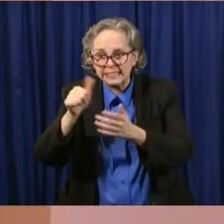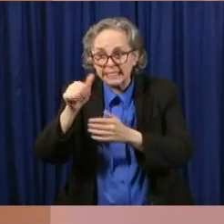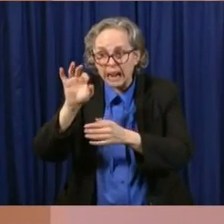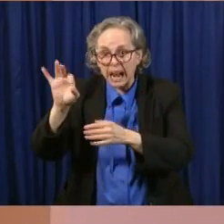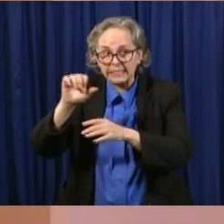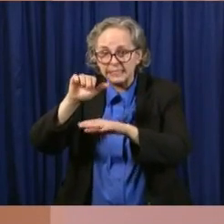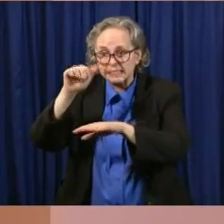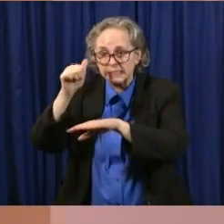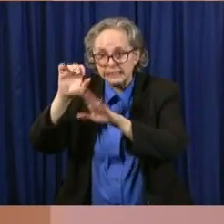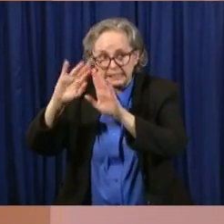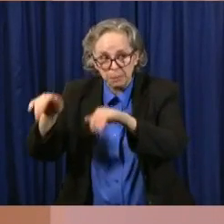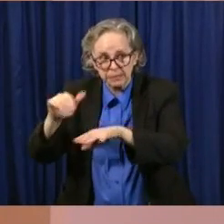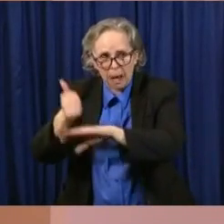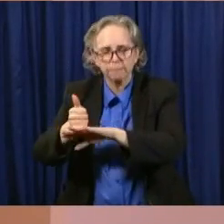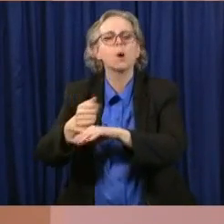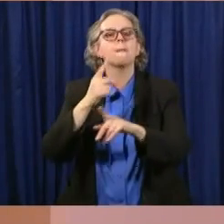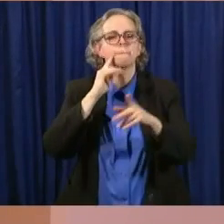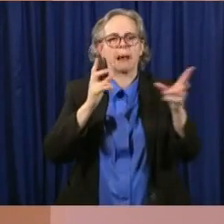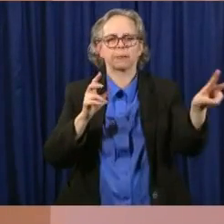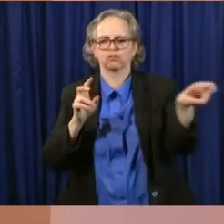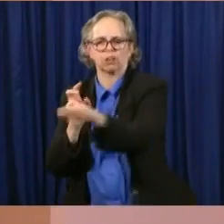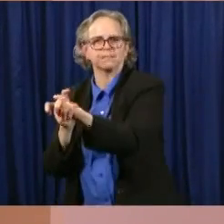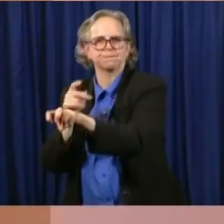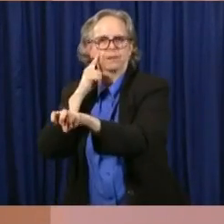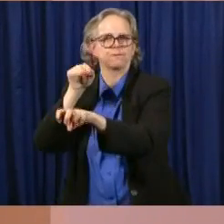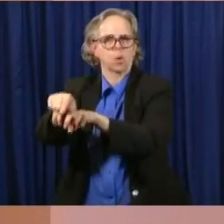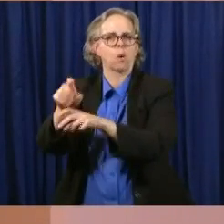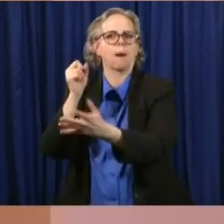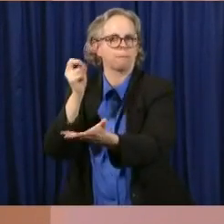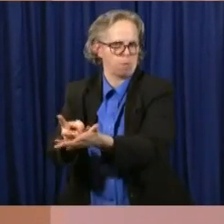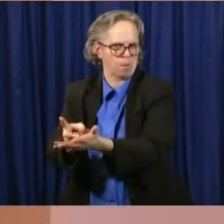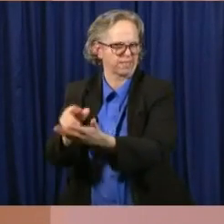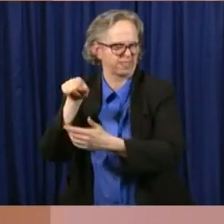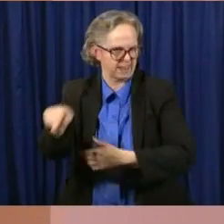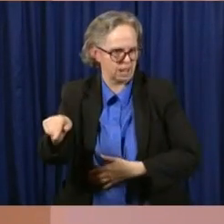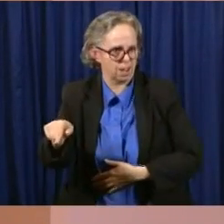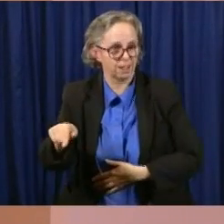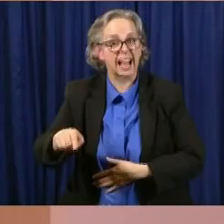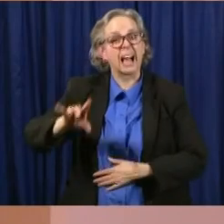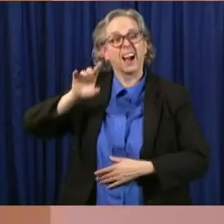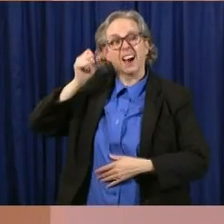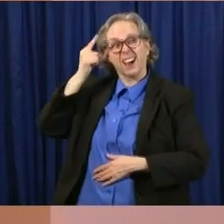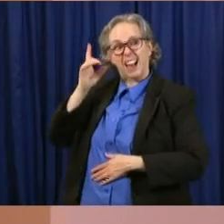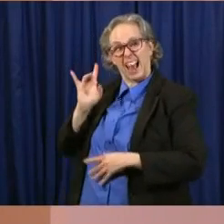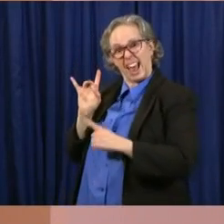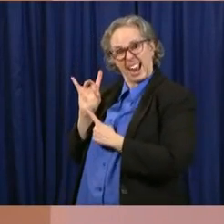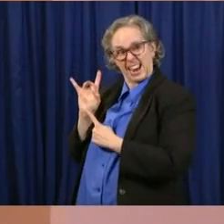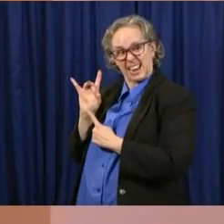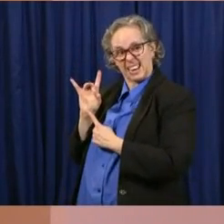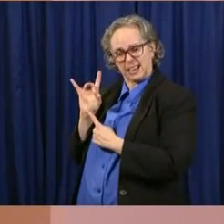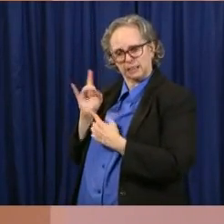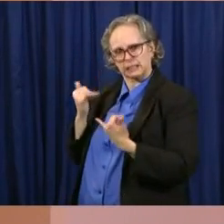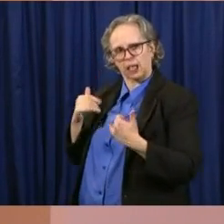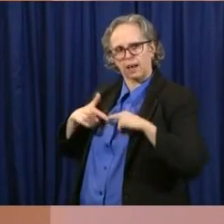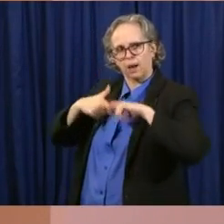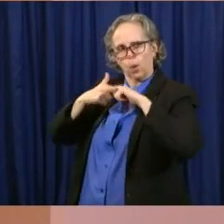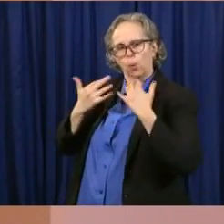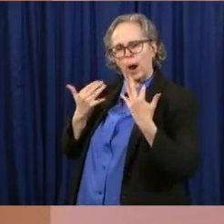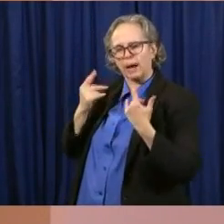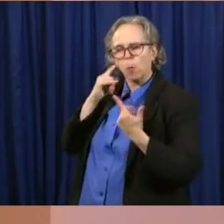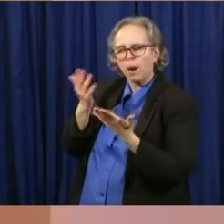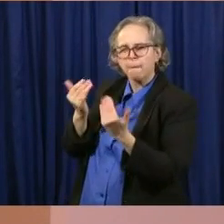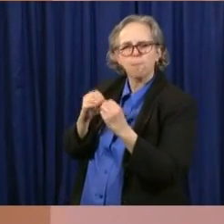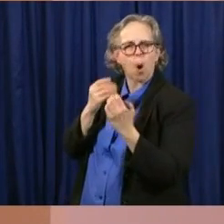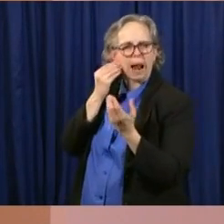And then there were eight claims that were pending, uh, that needed more verification on a number of things, everything from